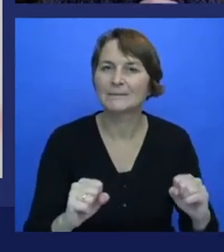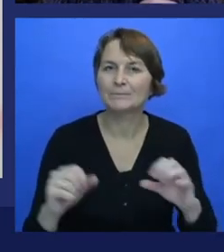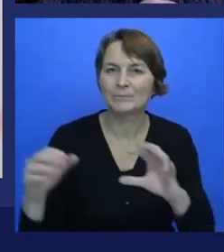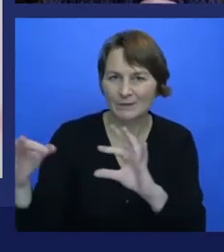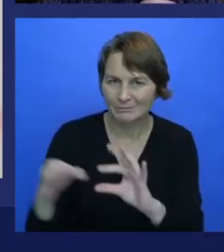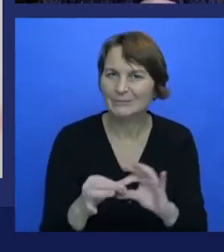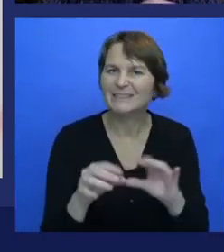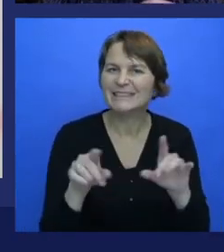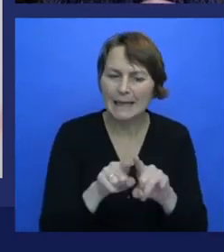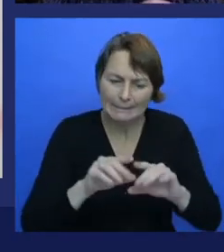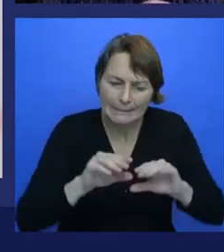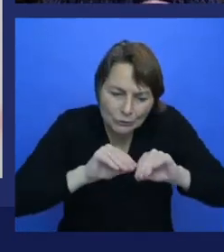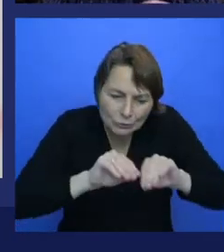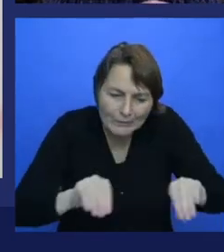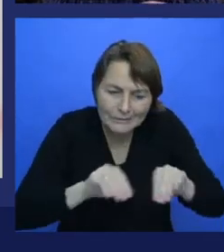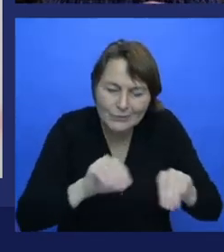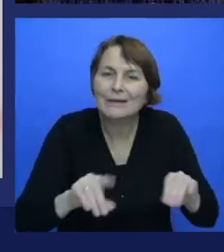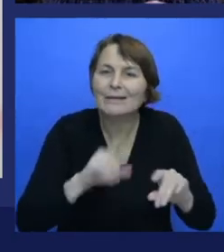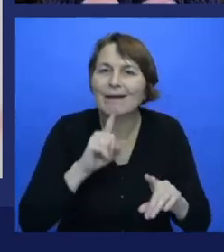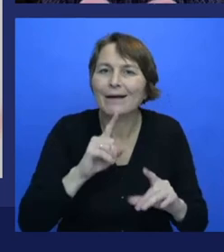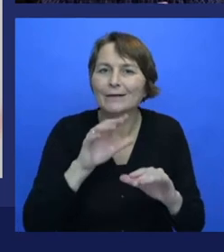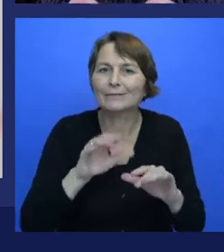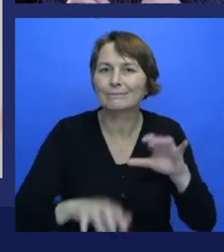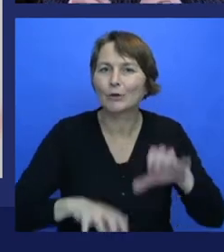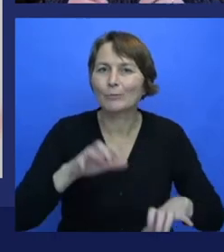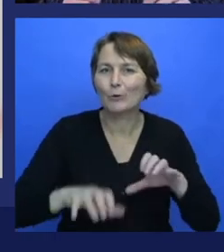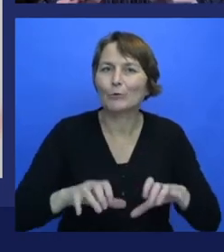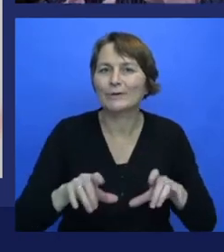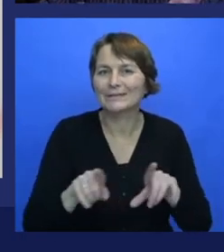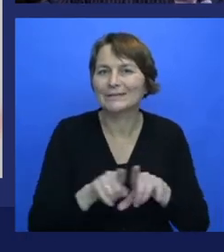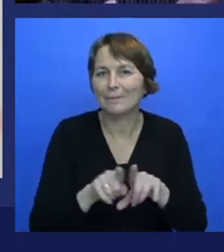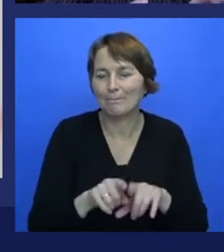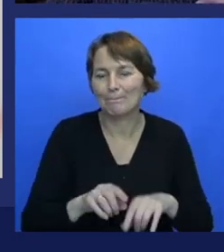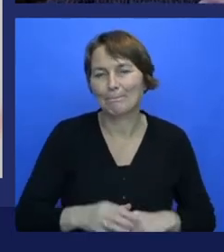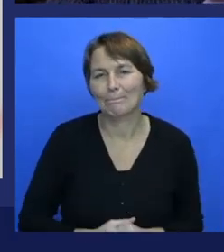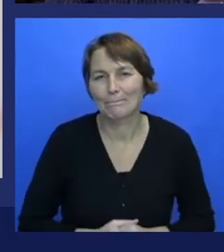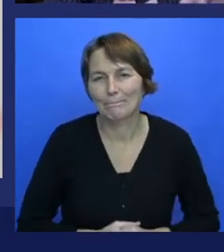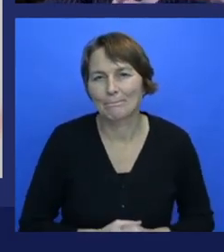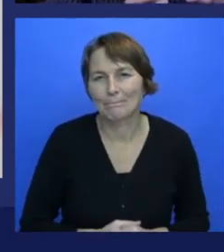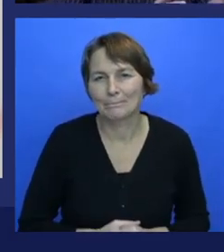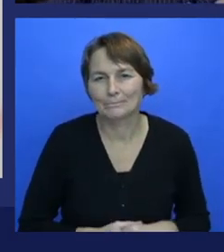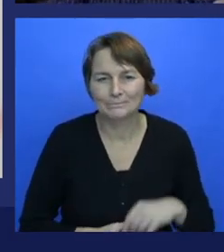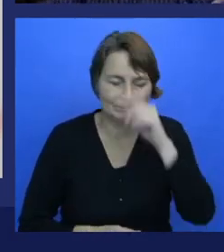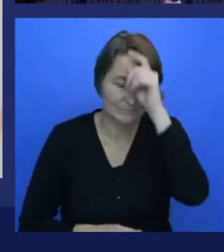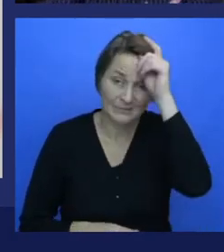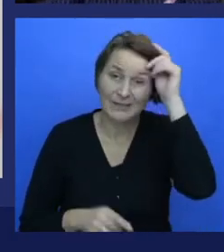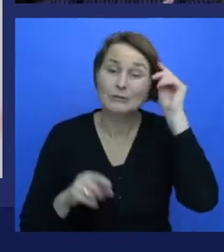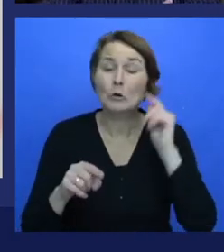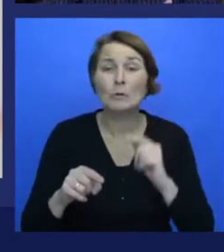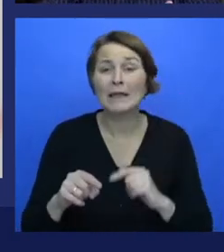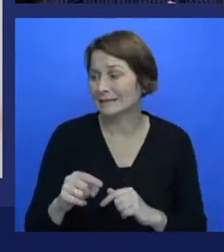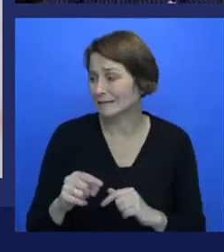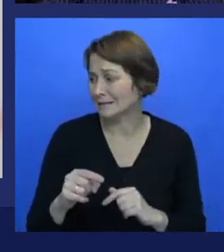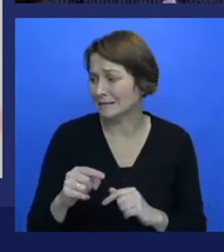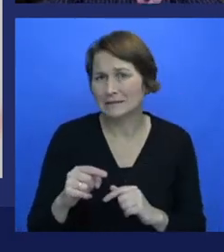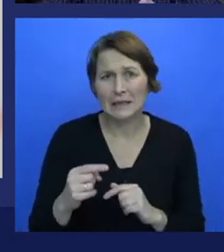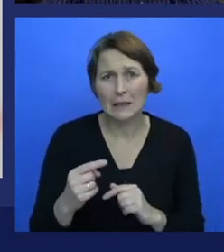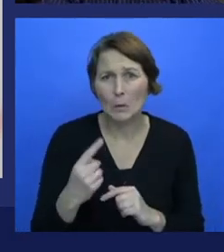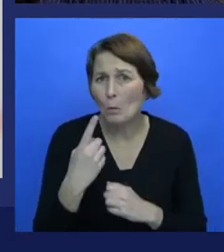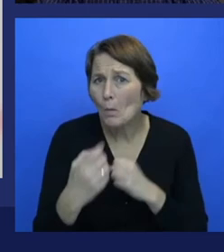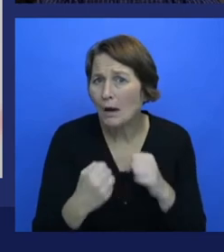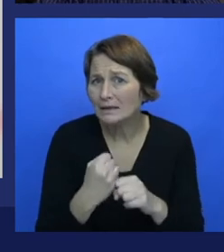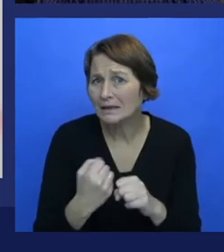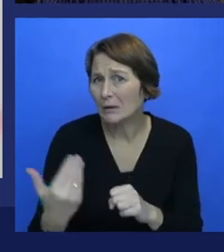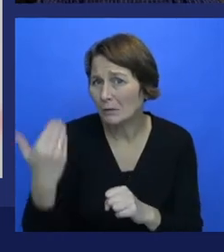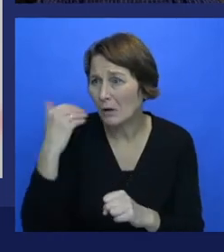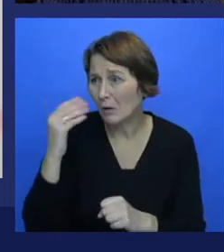training in a virtual realm. That, to me, is barely history. This is a year or so ago that we're